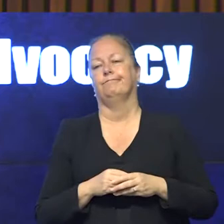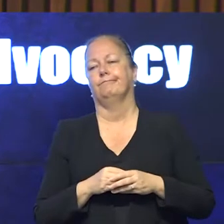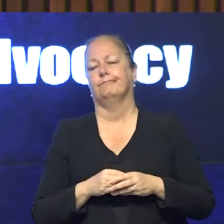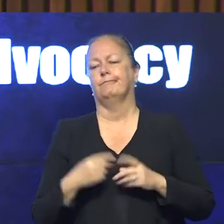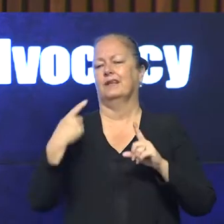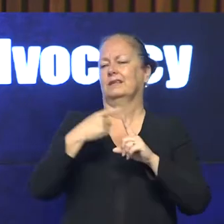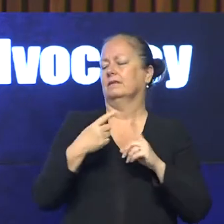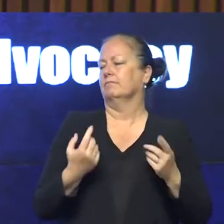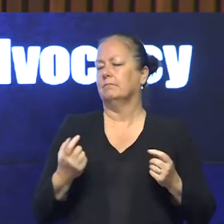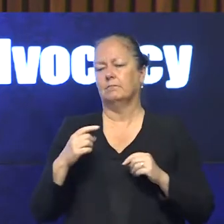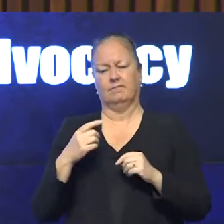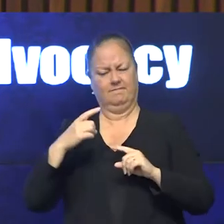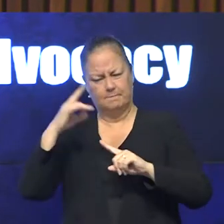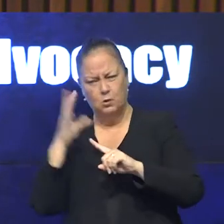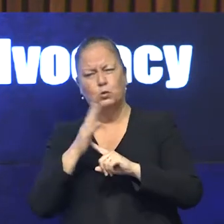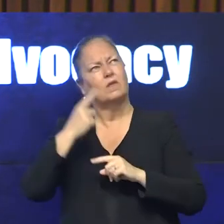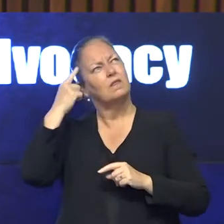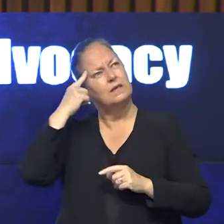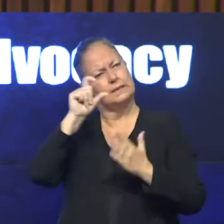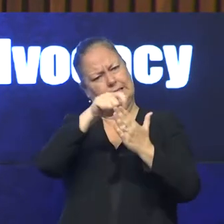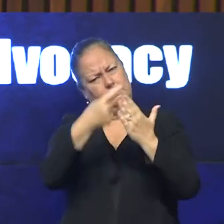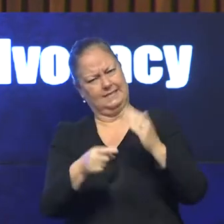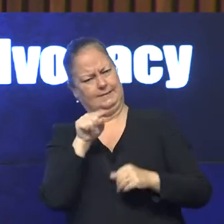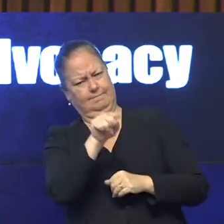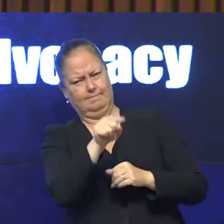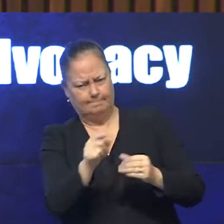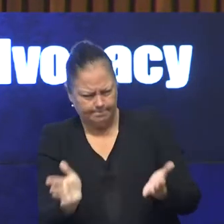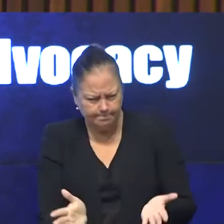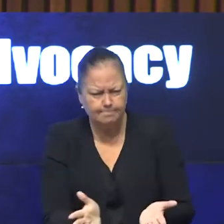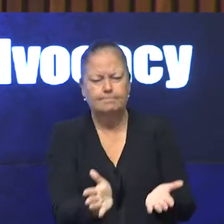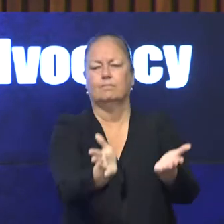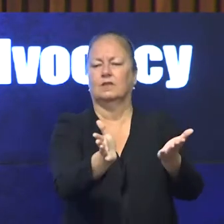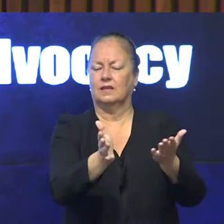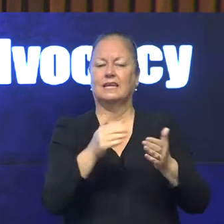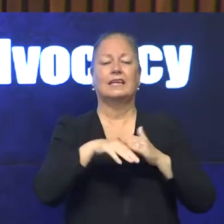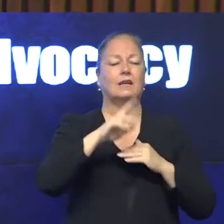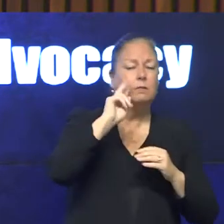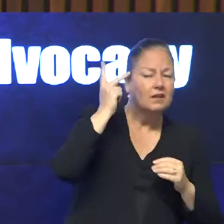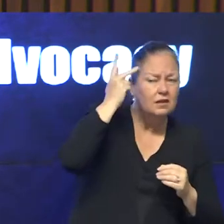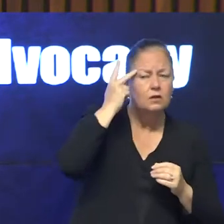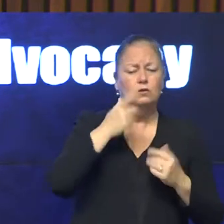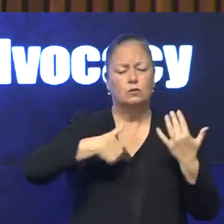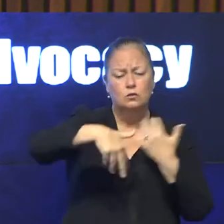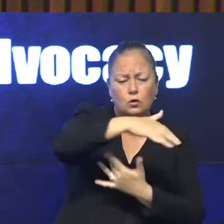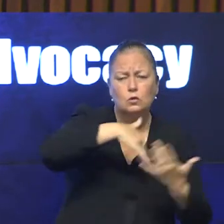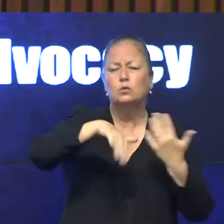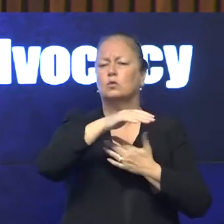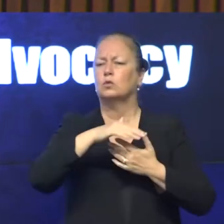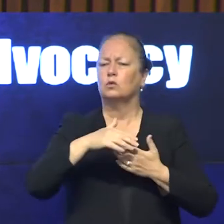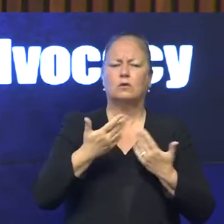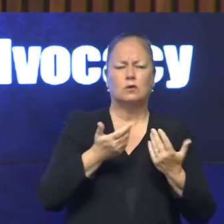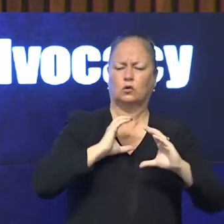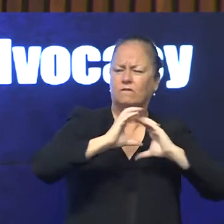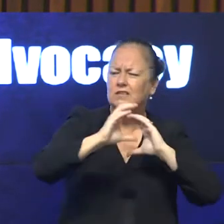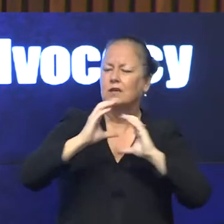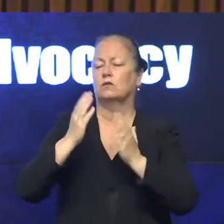of putting people with disability at the centre of our political, social and community conversation matters to